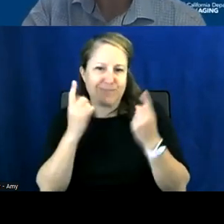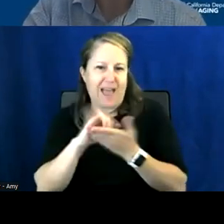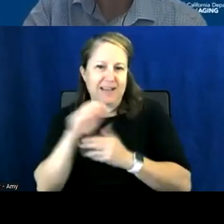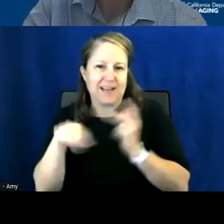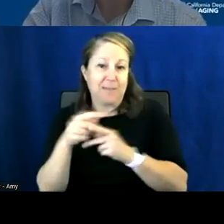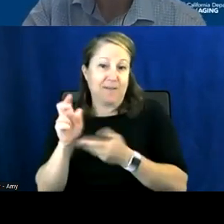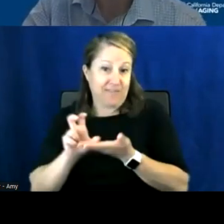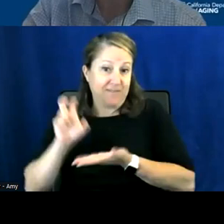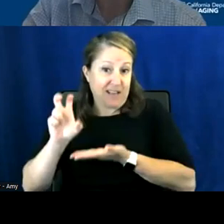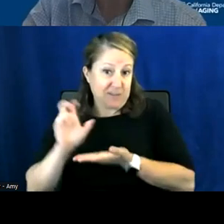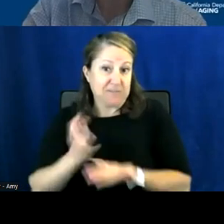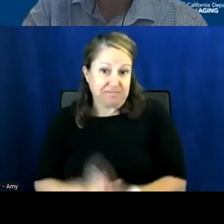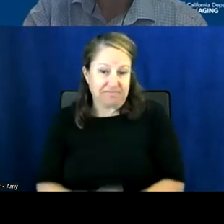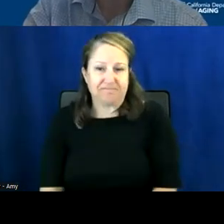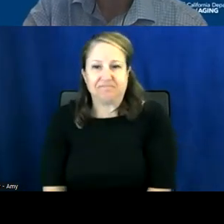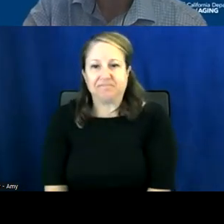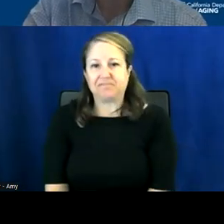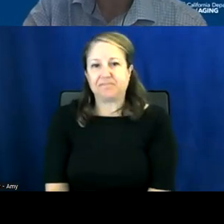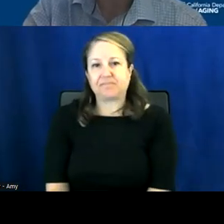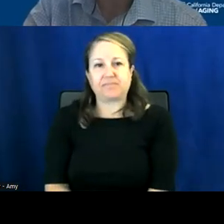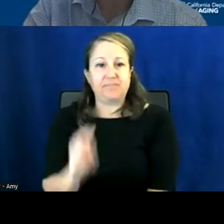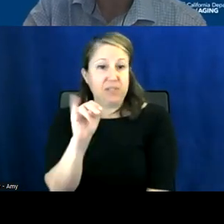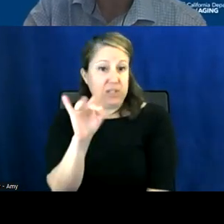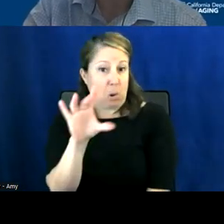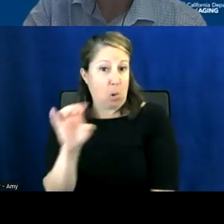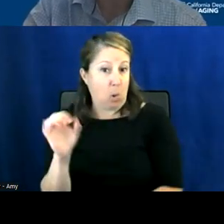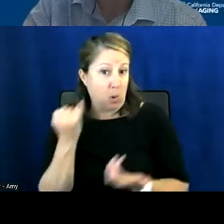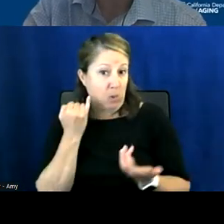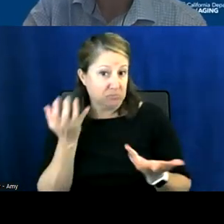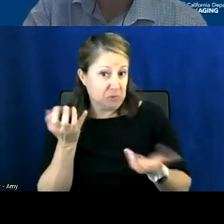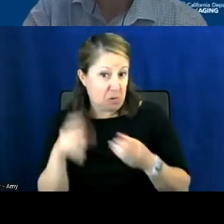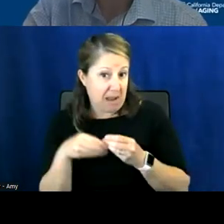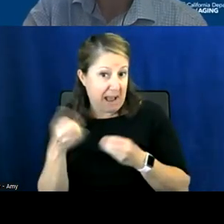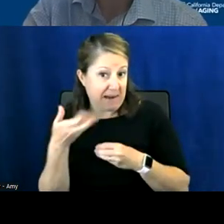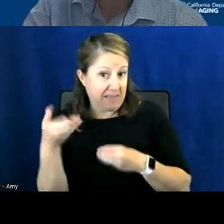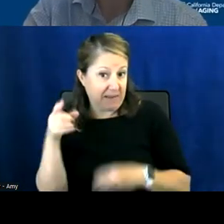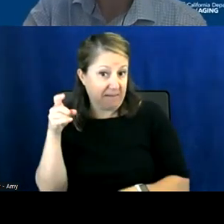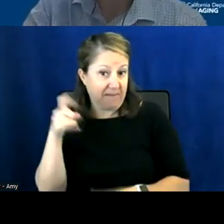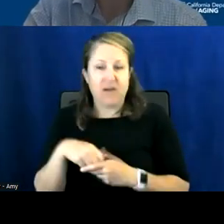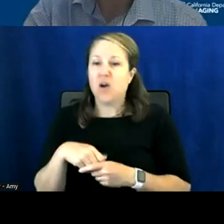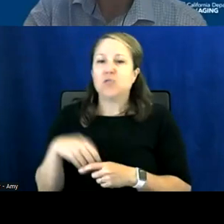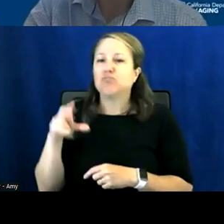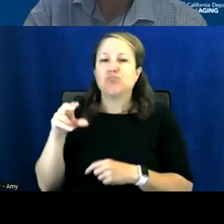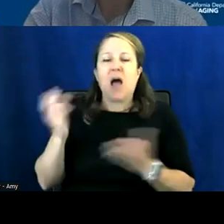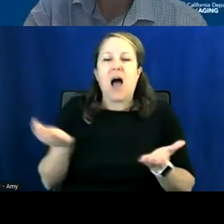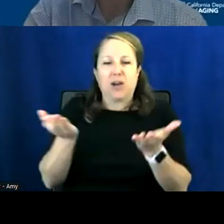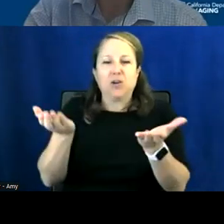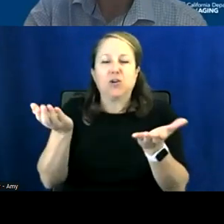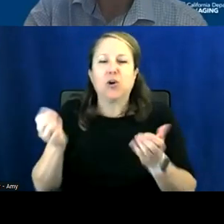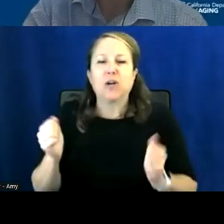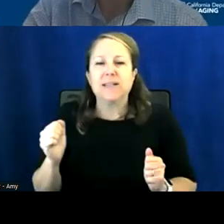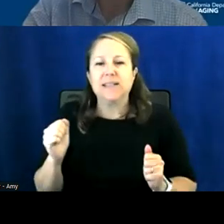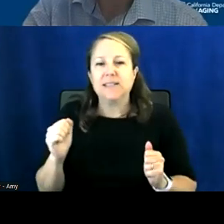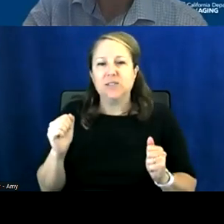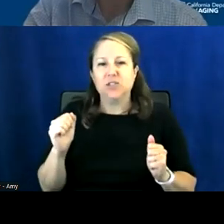nicole if you have anything to add please do um no i would just encourage um you